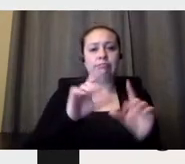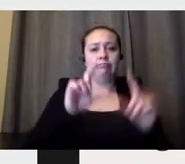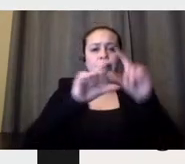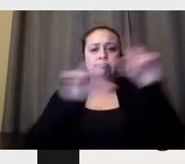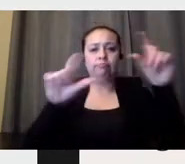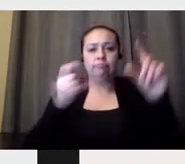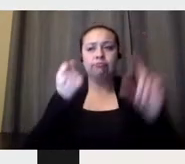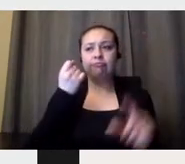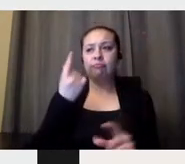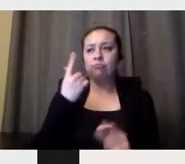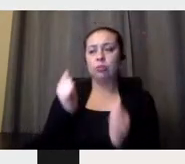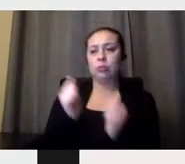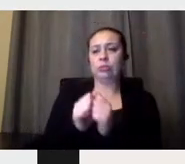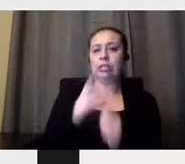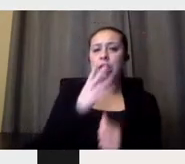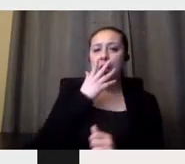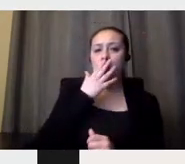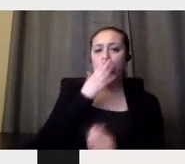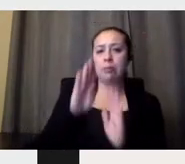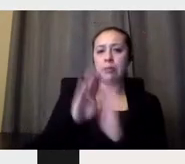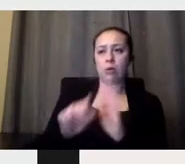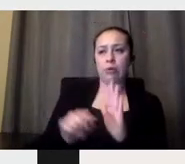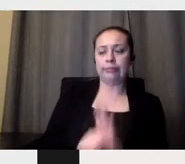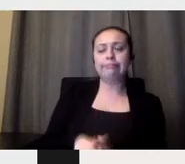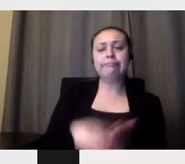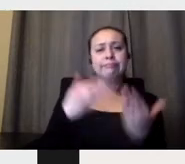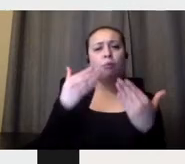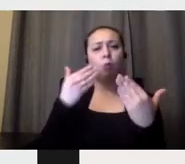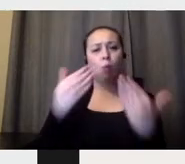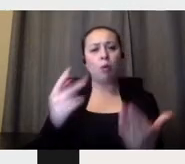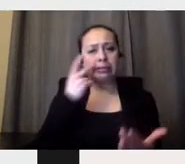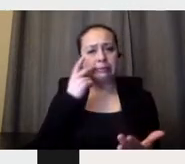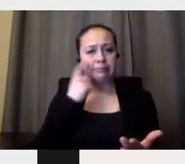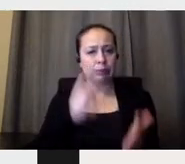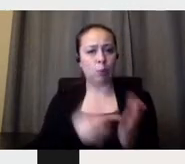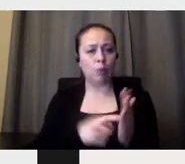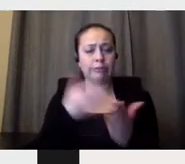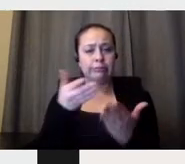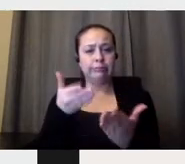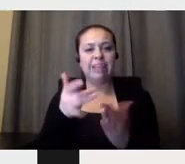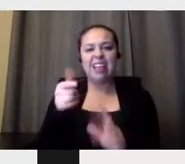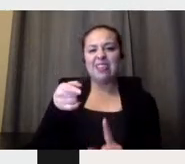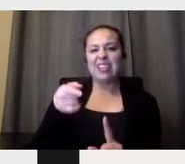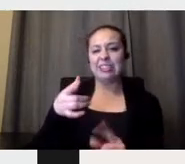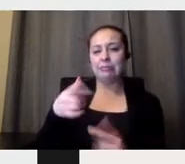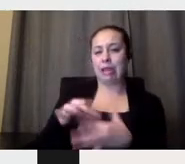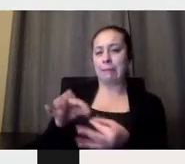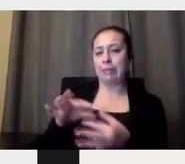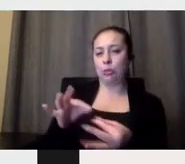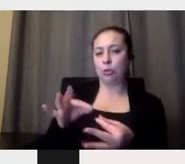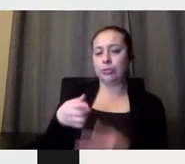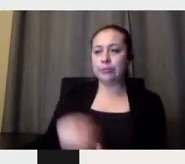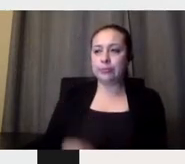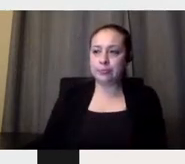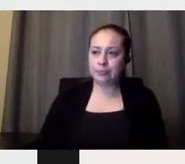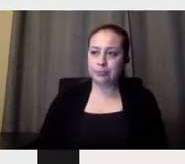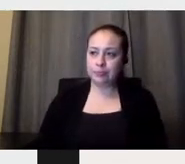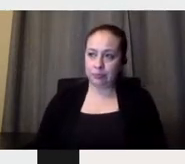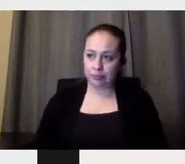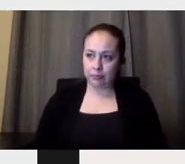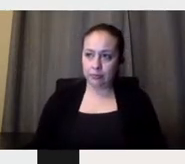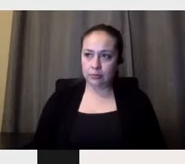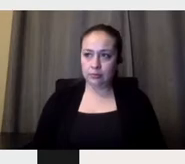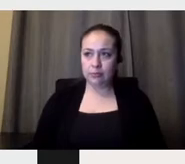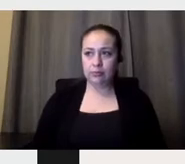take a look at them. So this is what I was talking about. So you have two